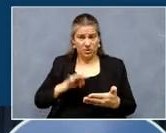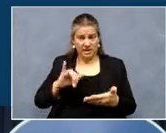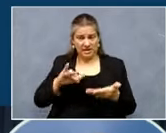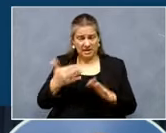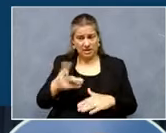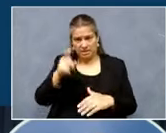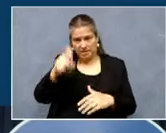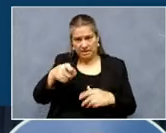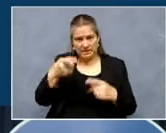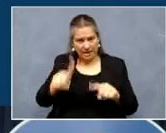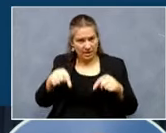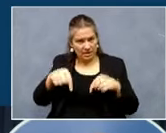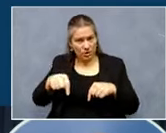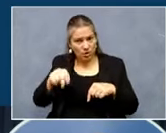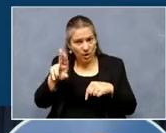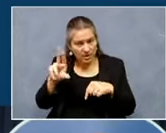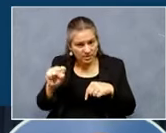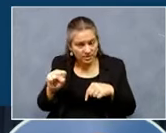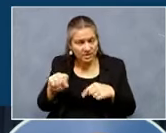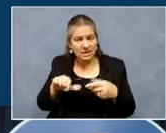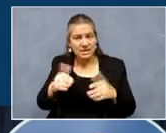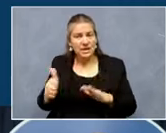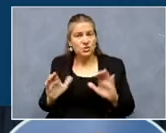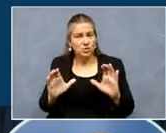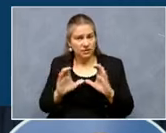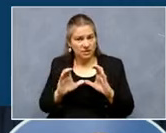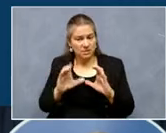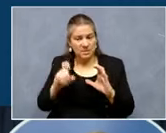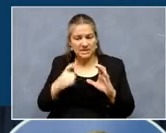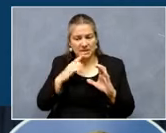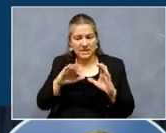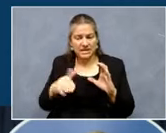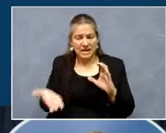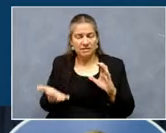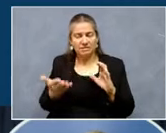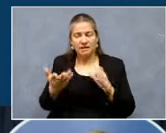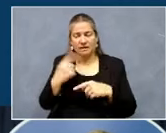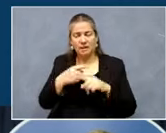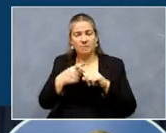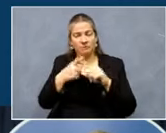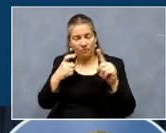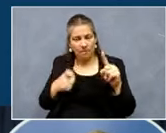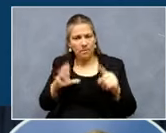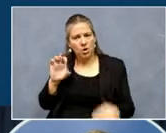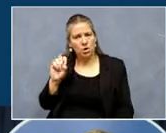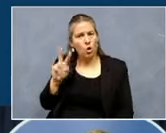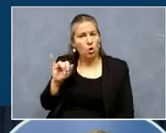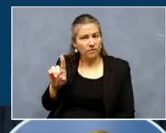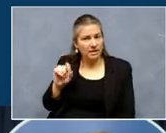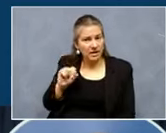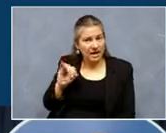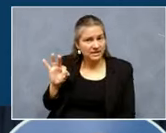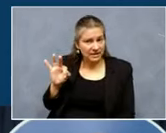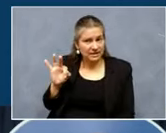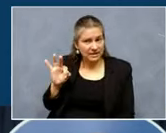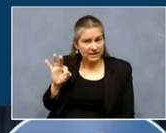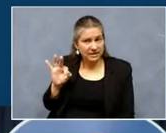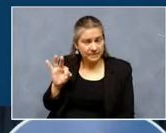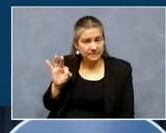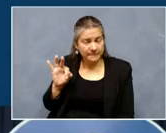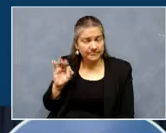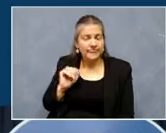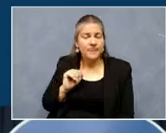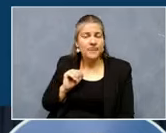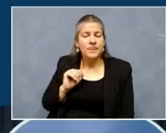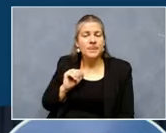States. Death certificate must indicate the death was attributed to or caused by COVID-19. That's just one of the causes that are